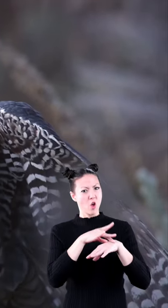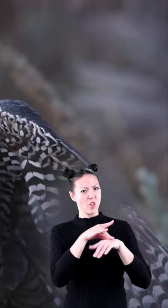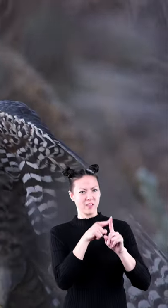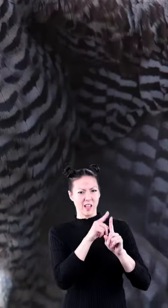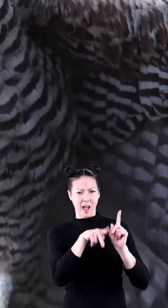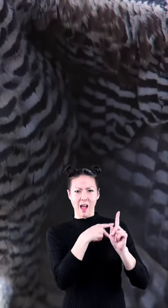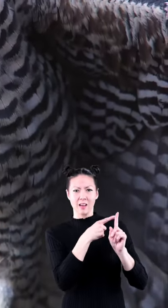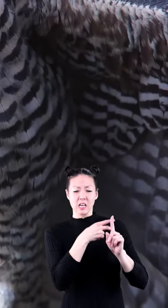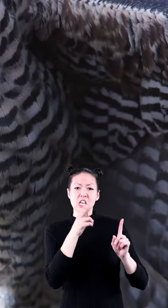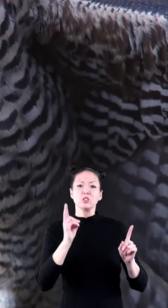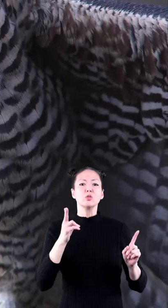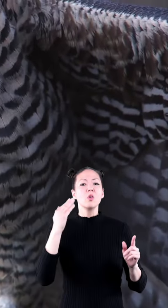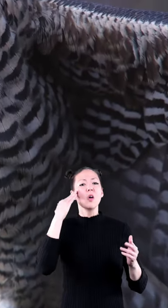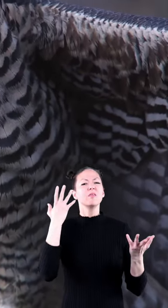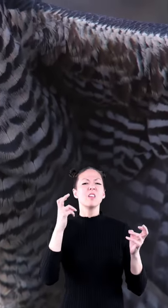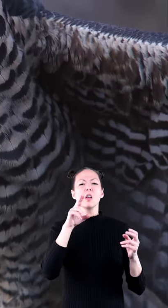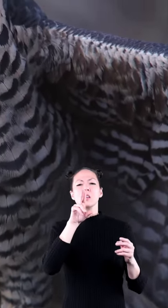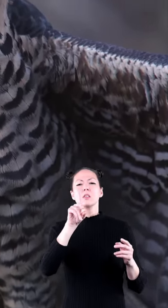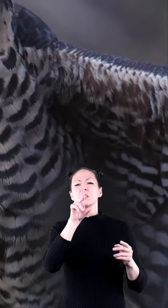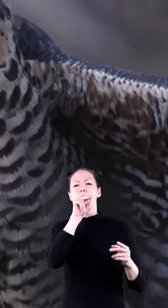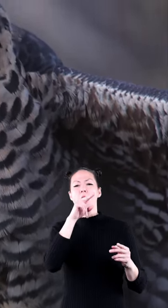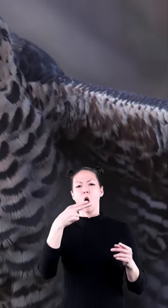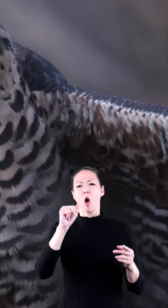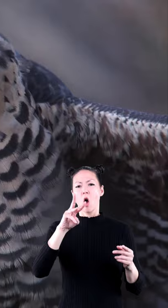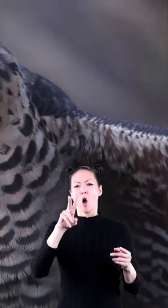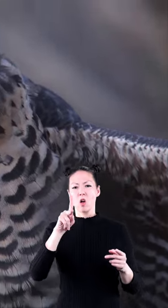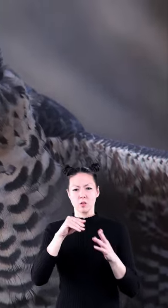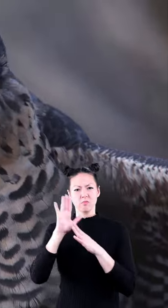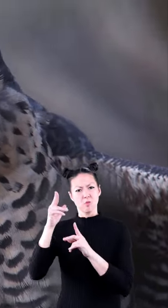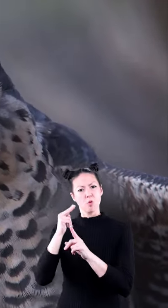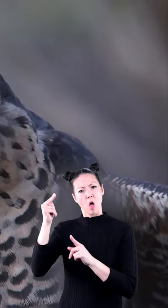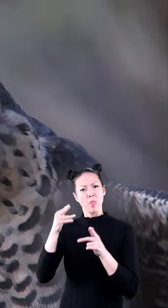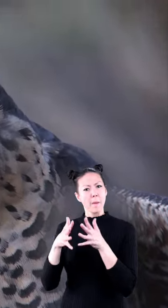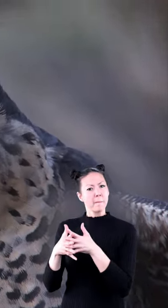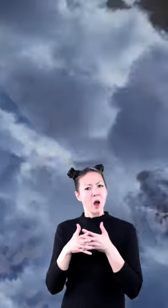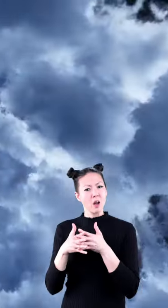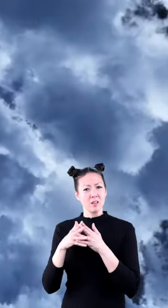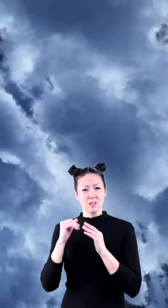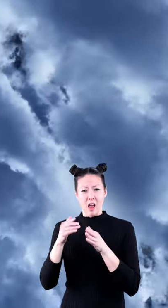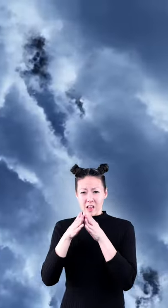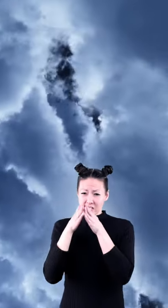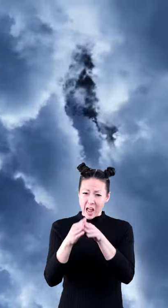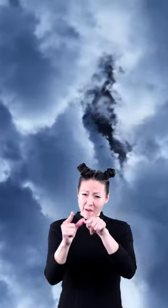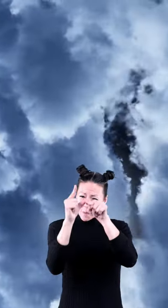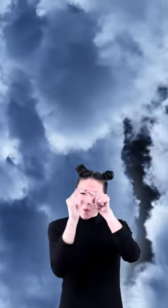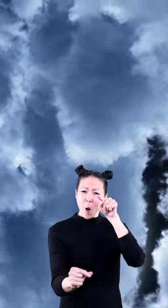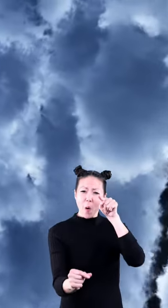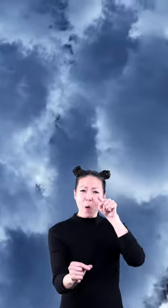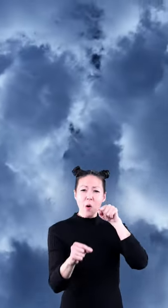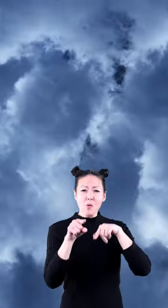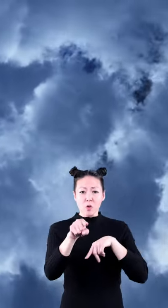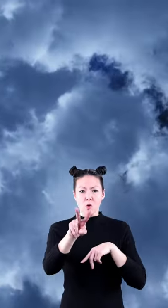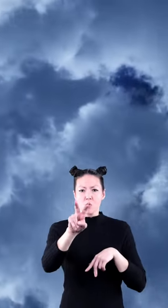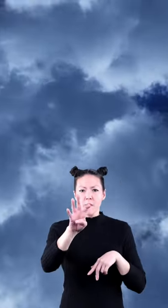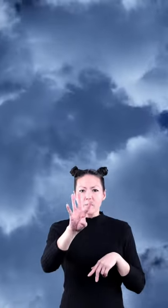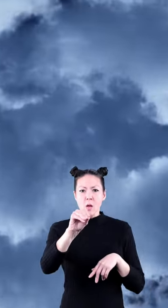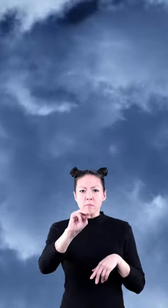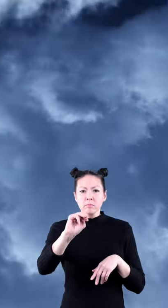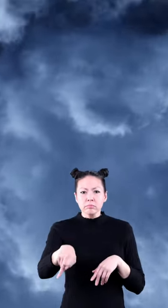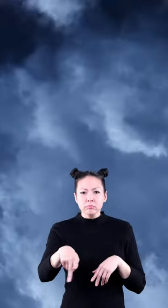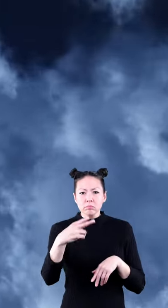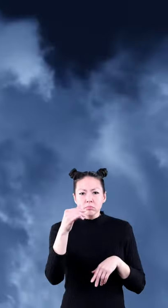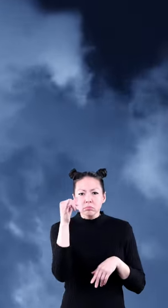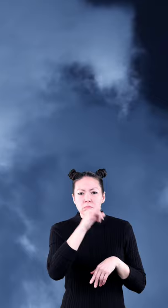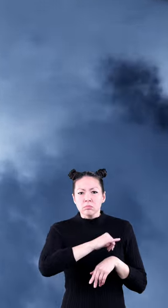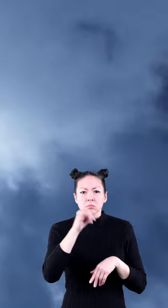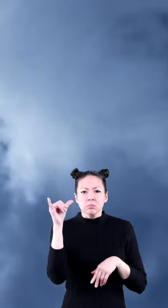earth historically known as the duck hawk in north america it can dive at speeds of up to 240